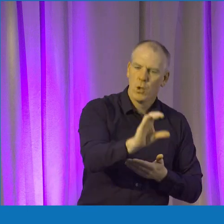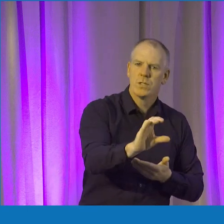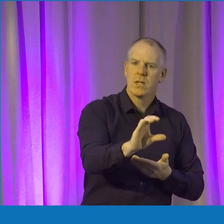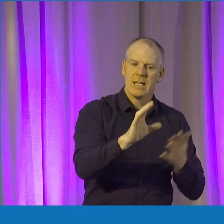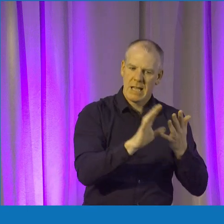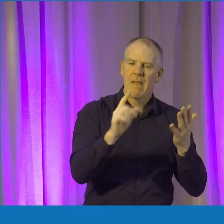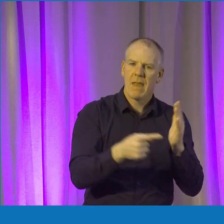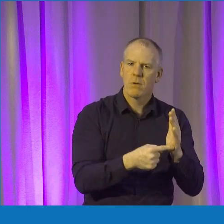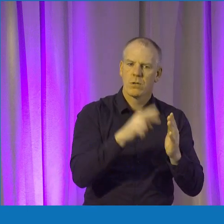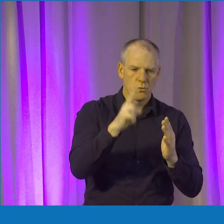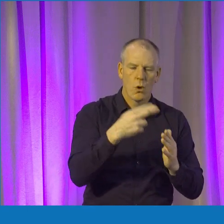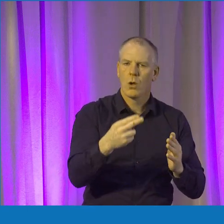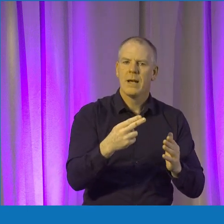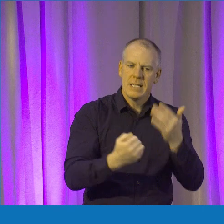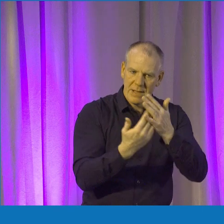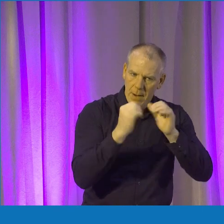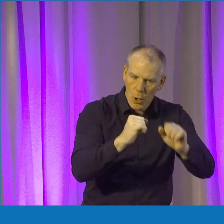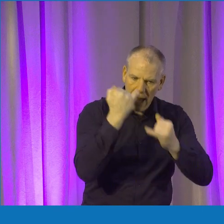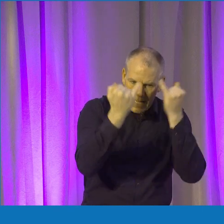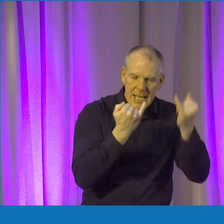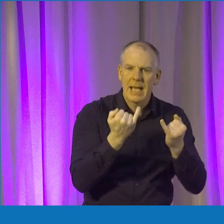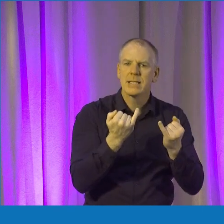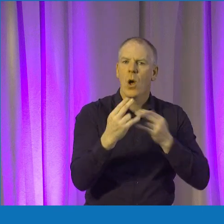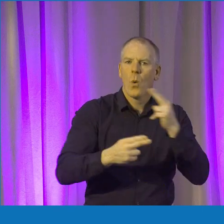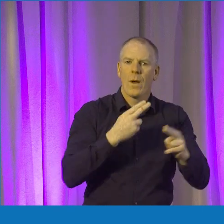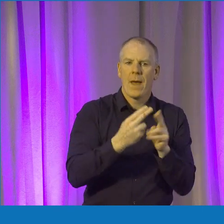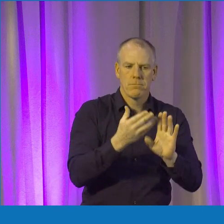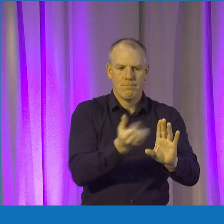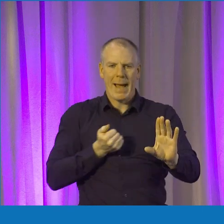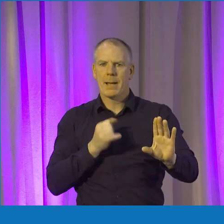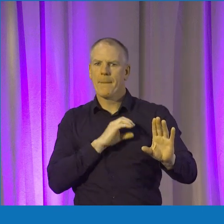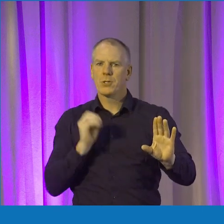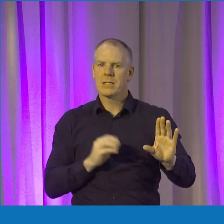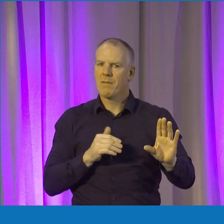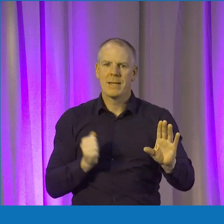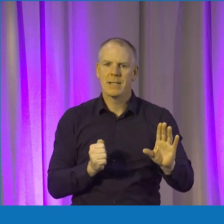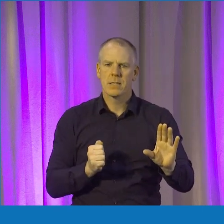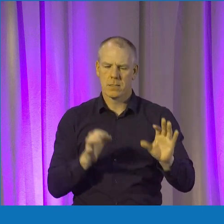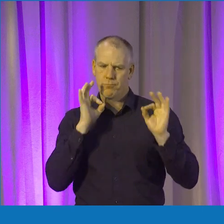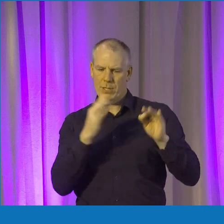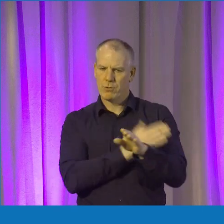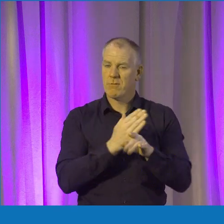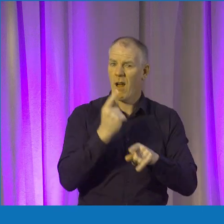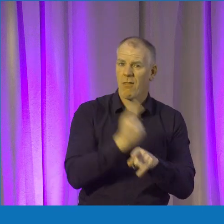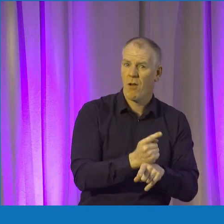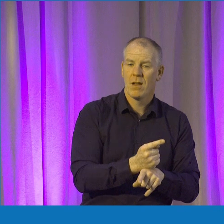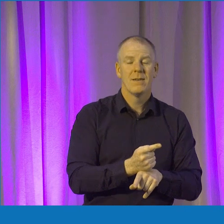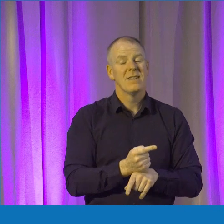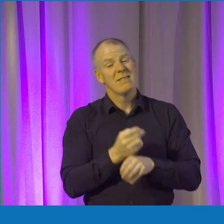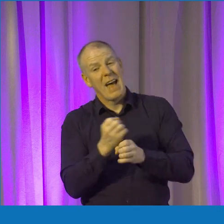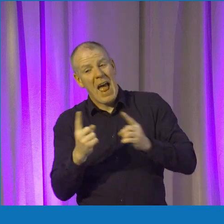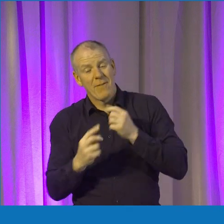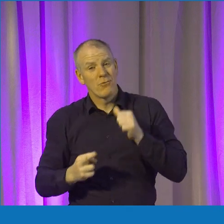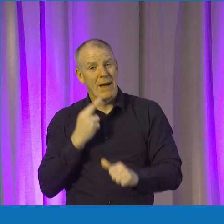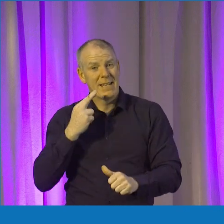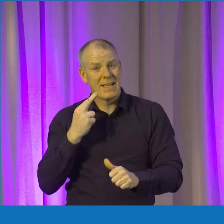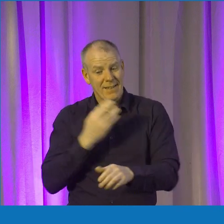to students to develop their ideas. If you're looking to get something off the ground, it's a great place to start. But not everybody's there at